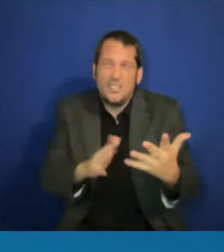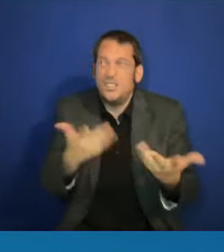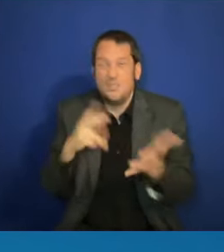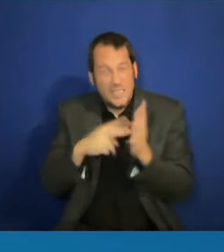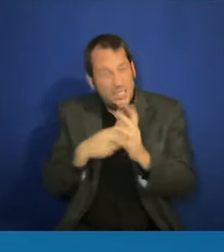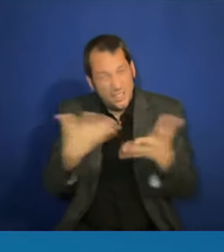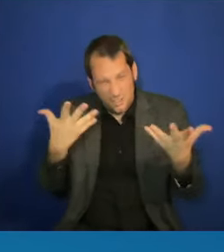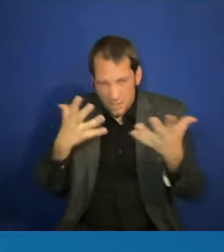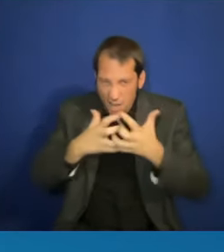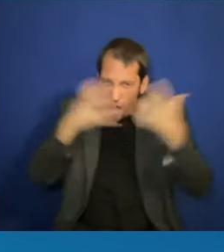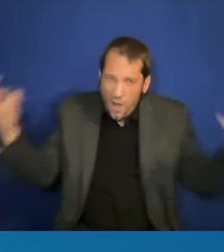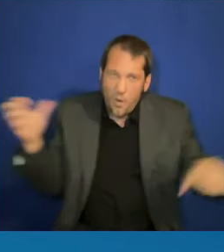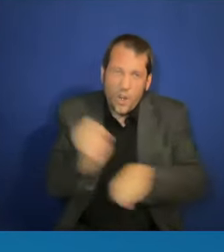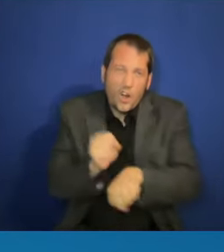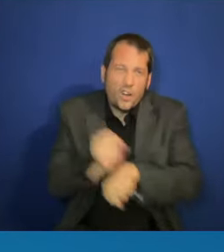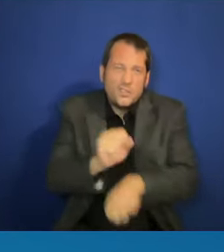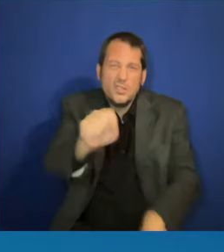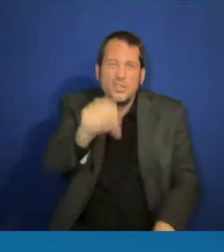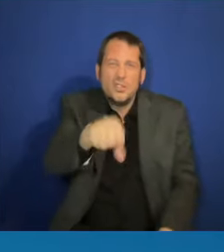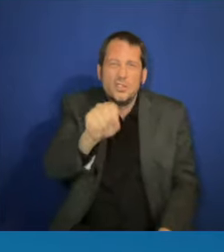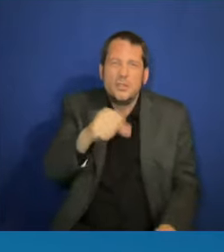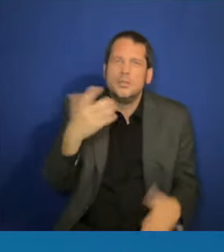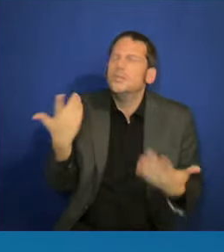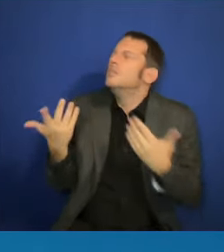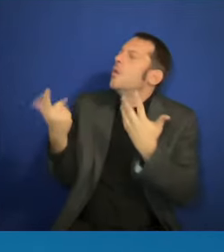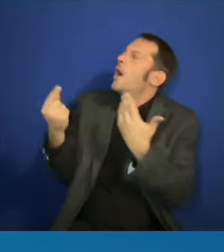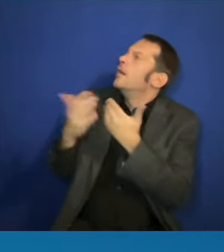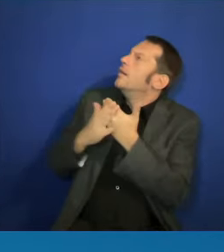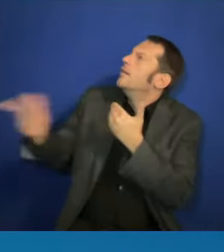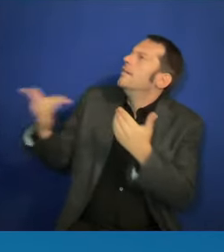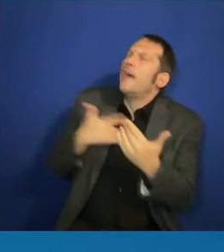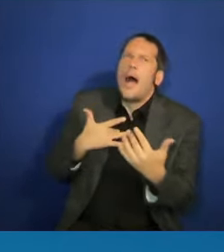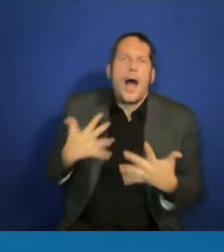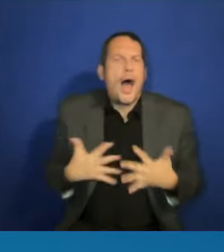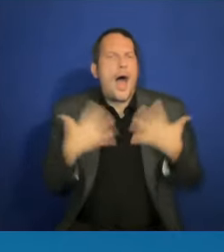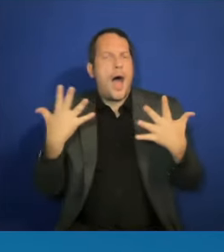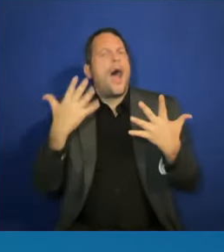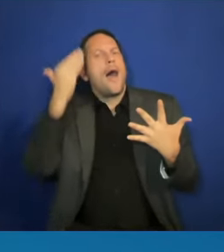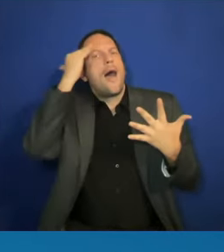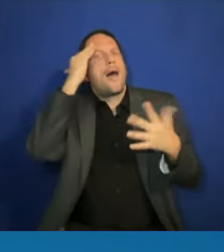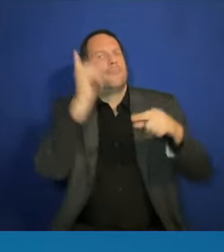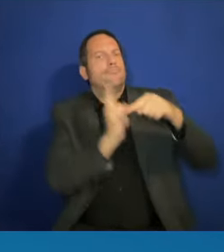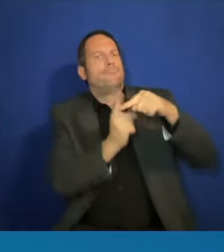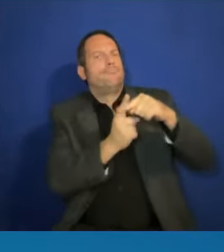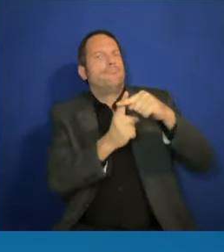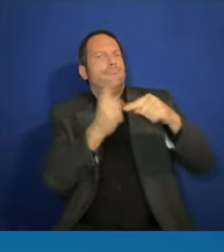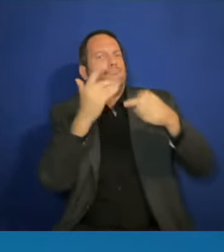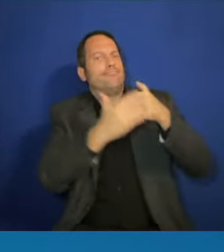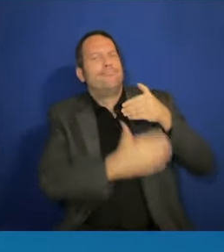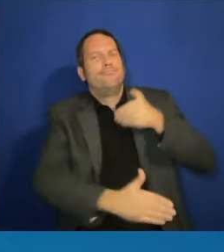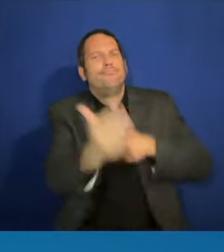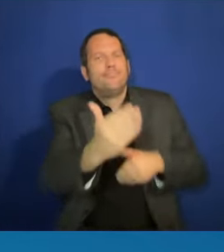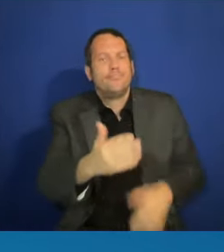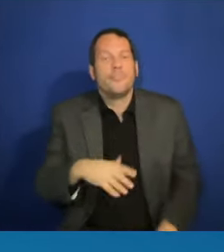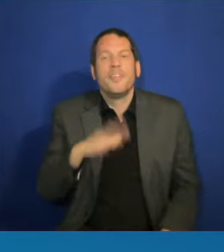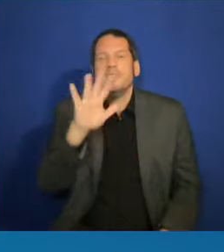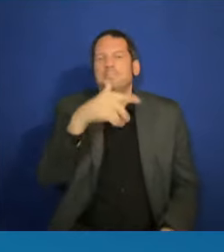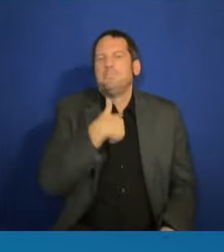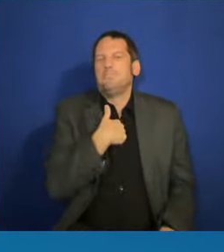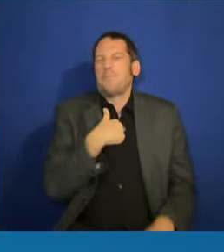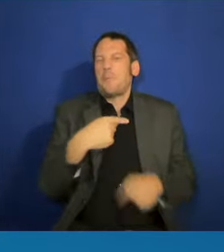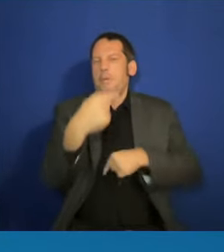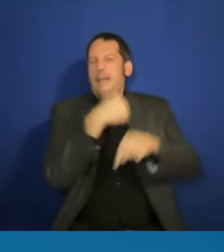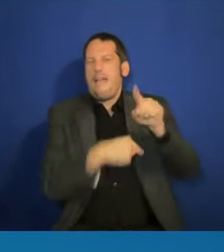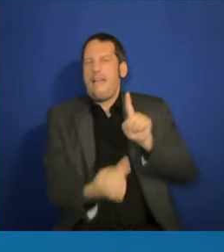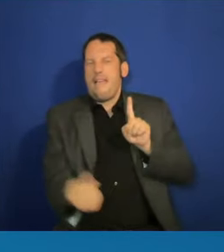I started. Our young leaders. They really do, and all of us. We wouldn't, all of us, be here in this